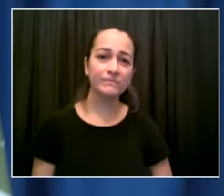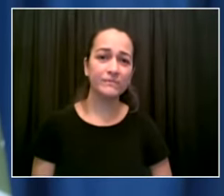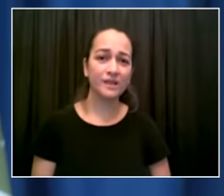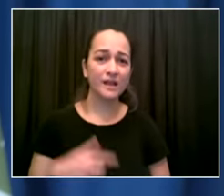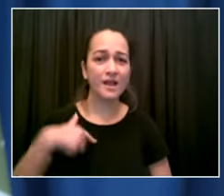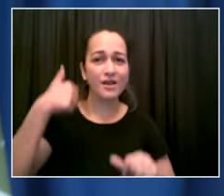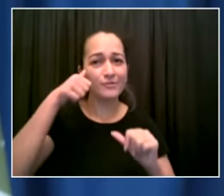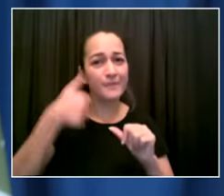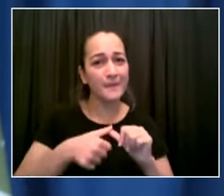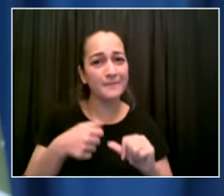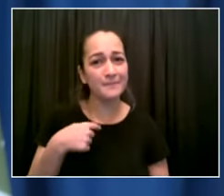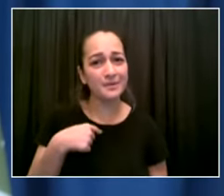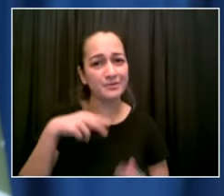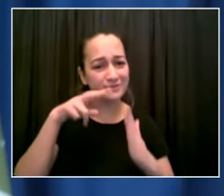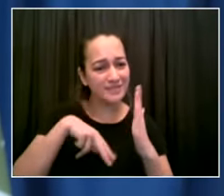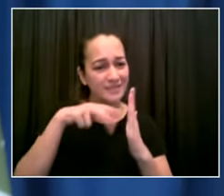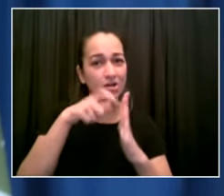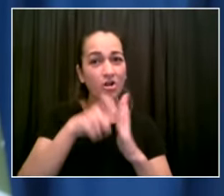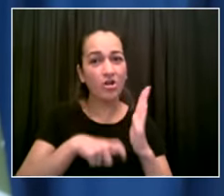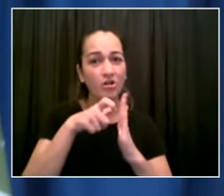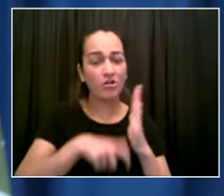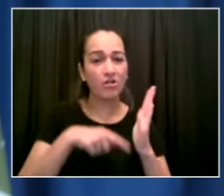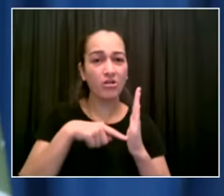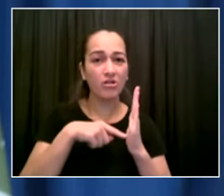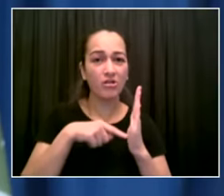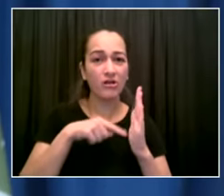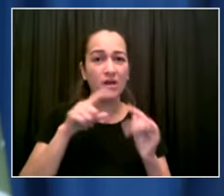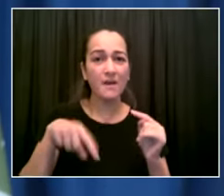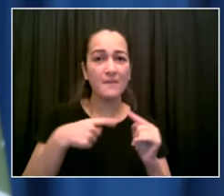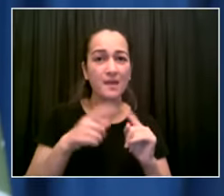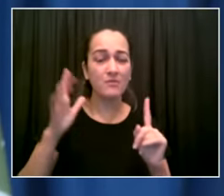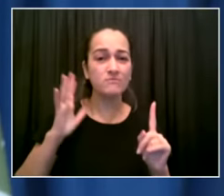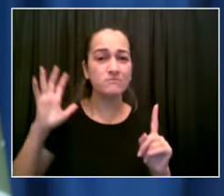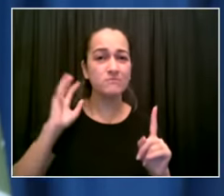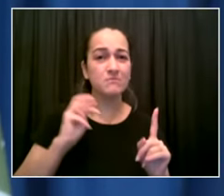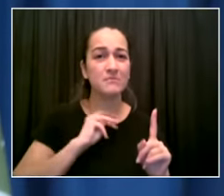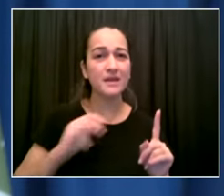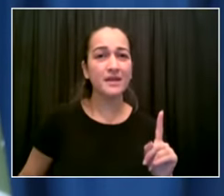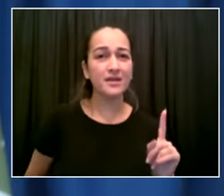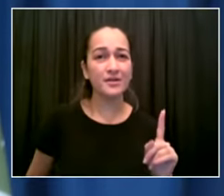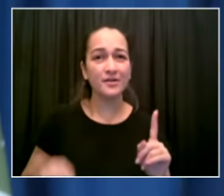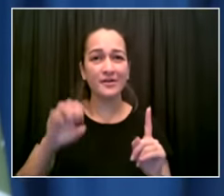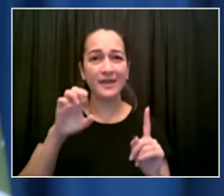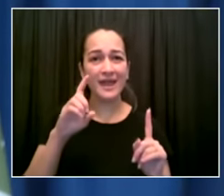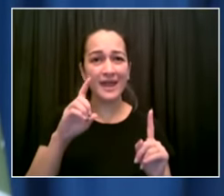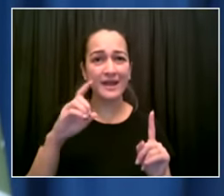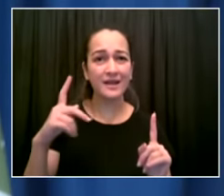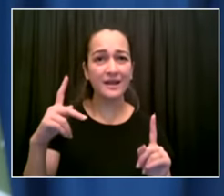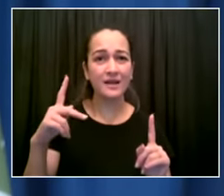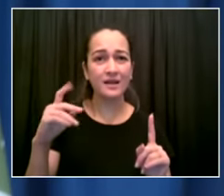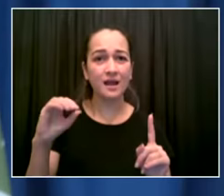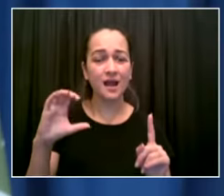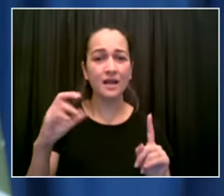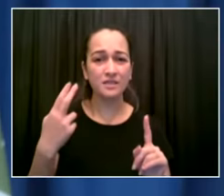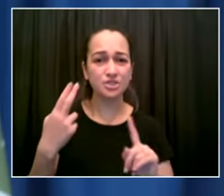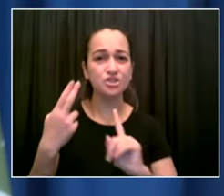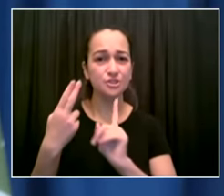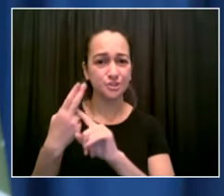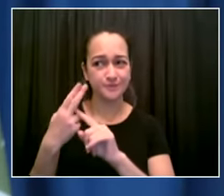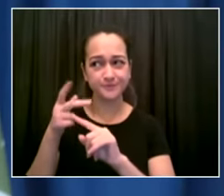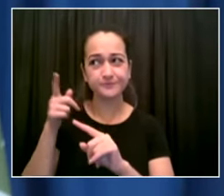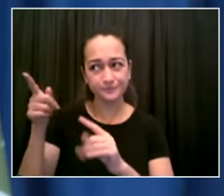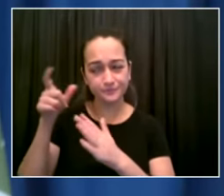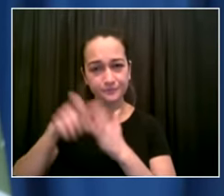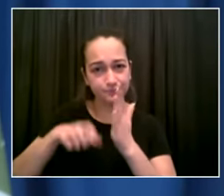84 year old then 84 year old ed koch was looking back on his life and looking ahead to the pending